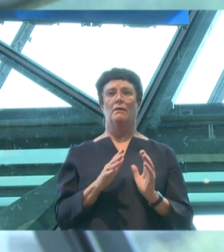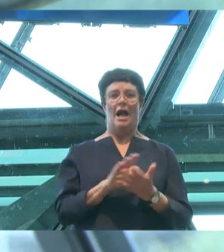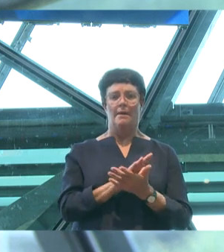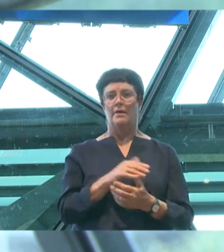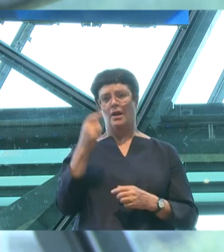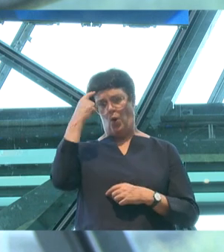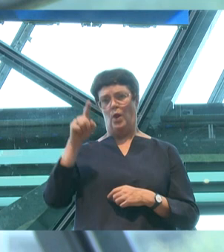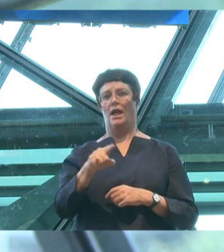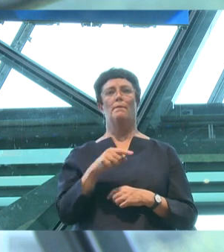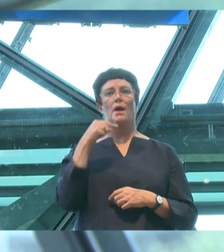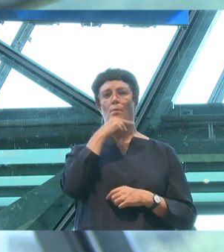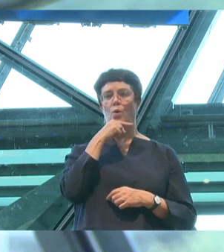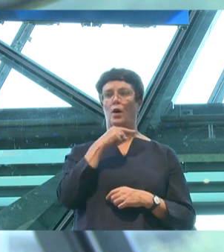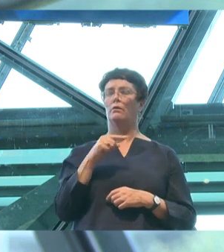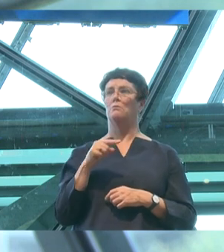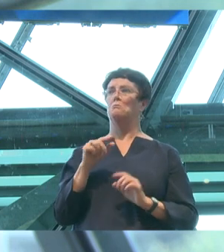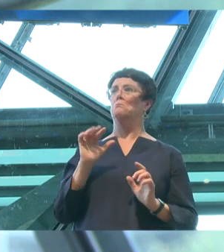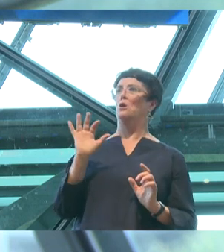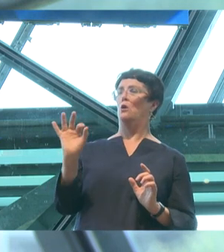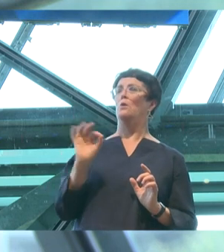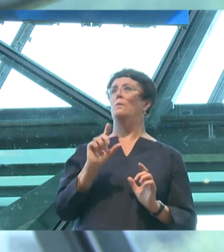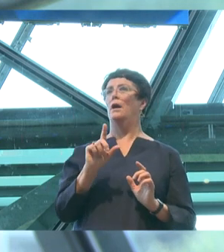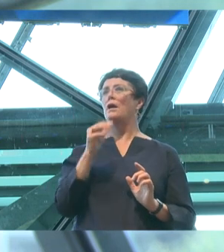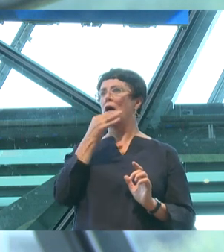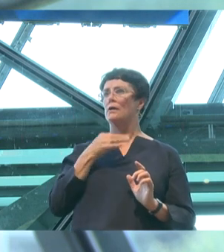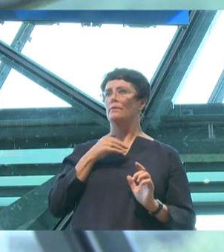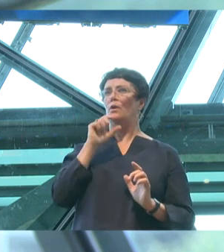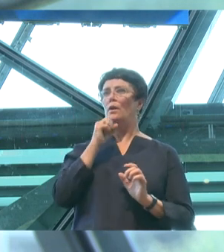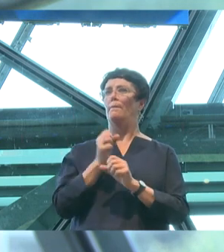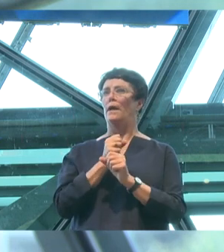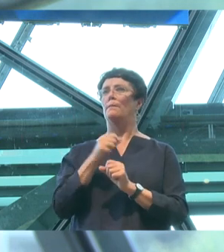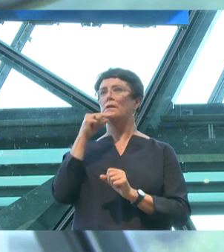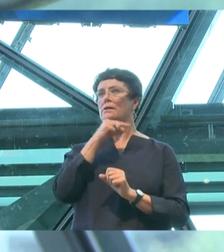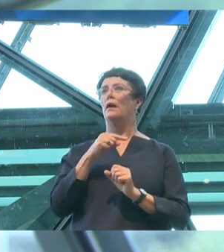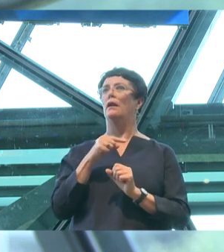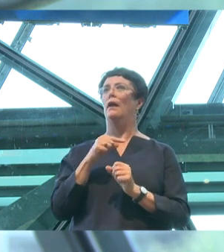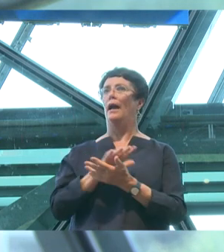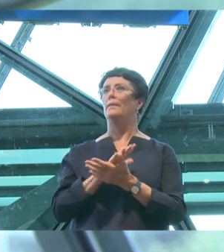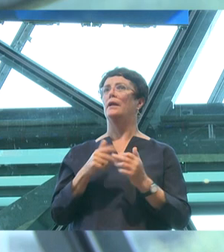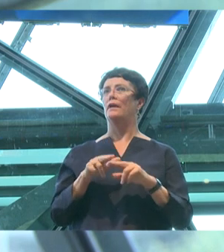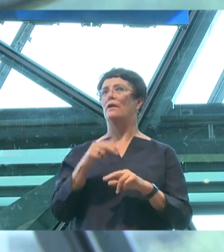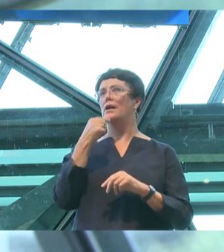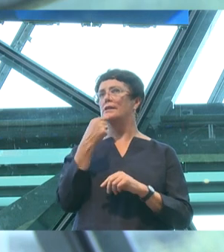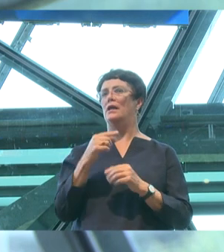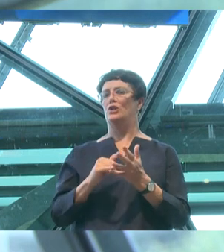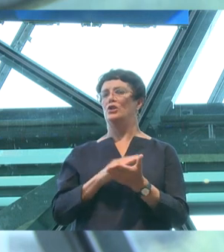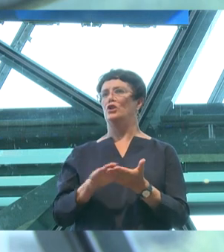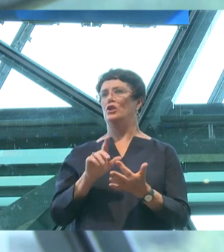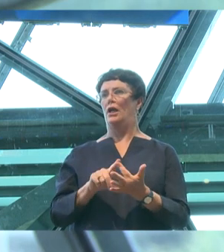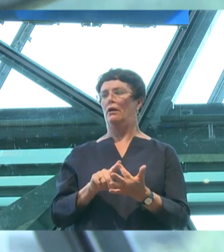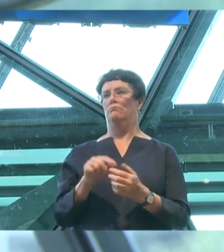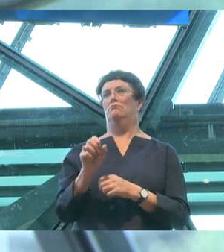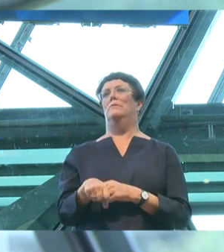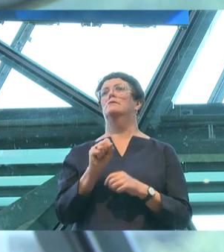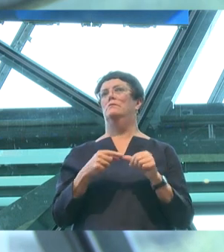And of course the answer was no. But when he asked me if it would make my son happy if I called him a she, the answer was a clear yes.